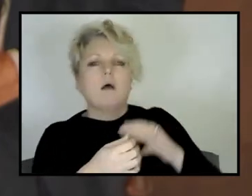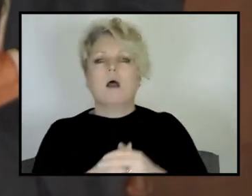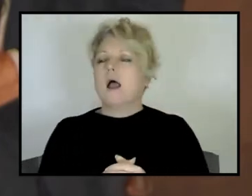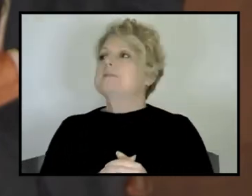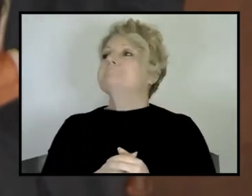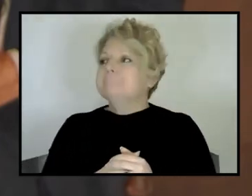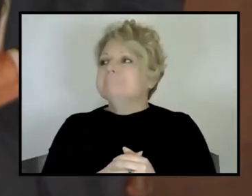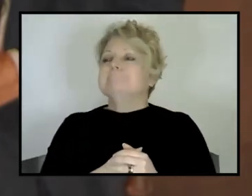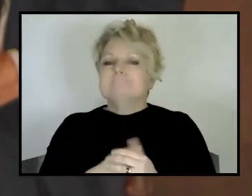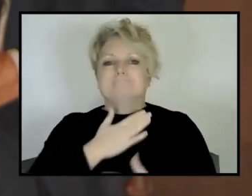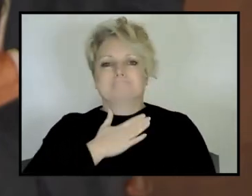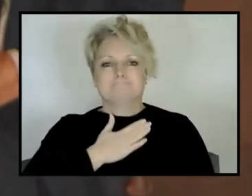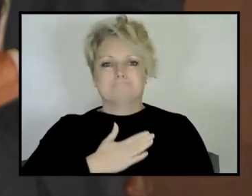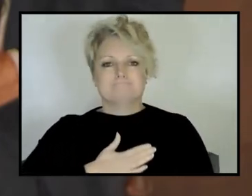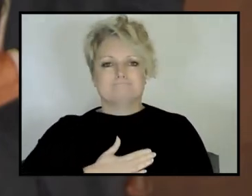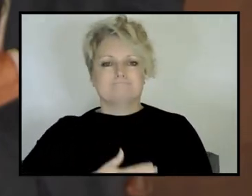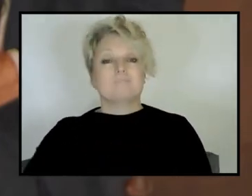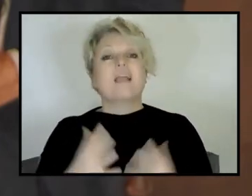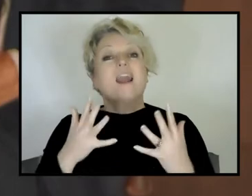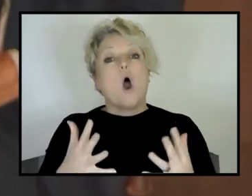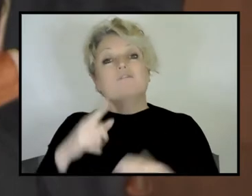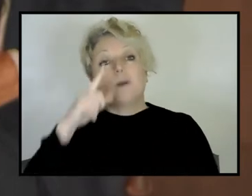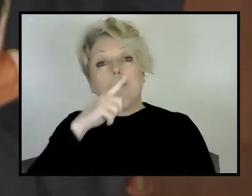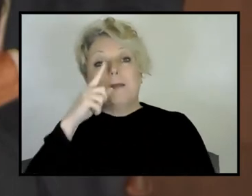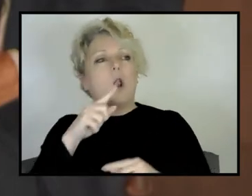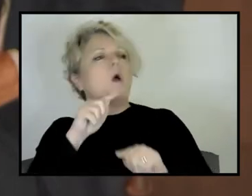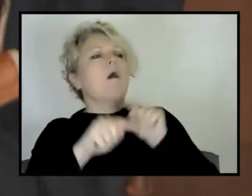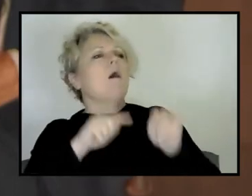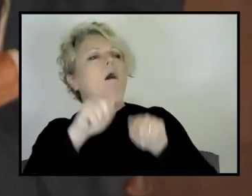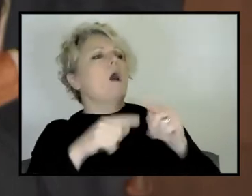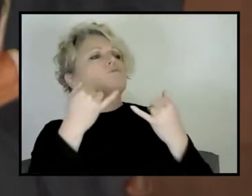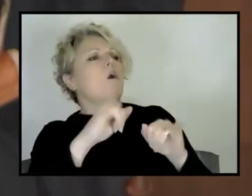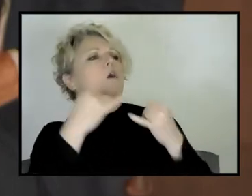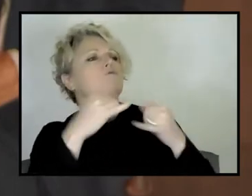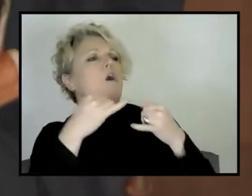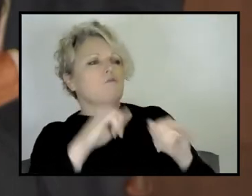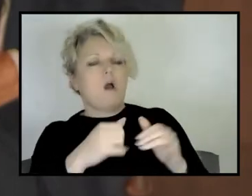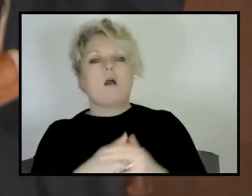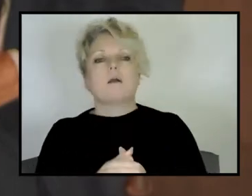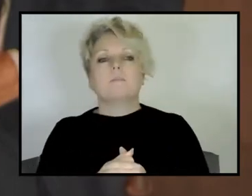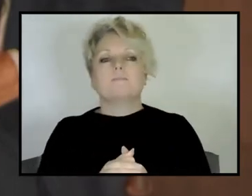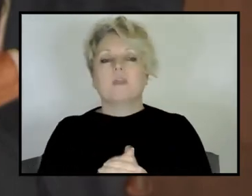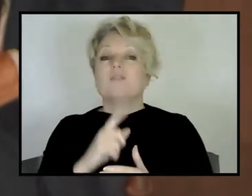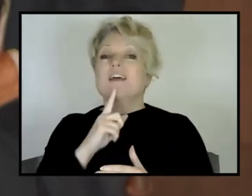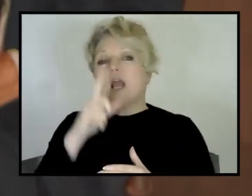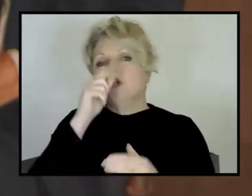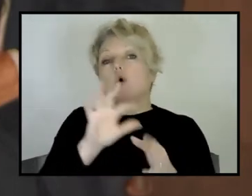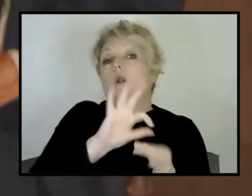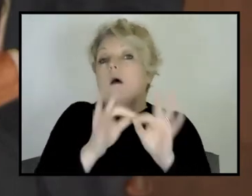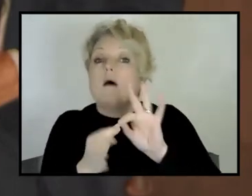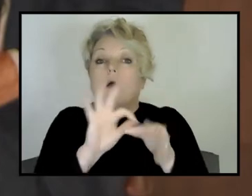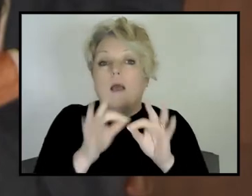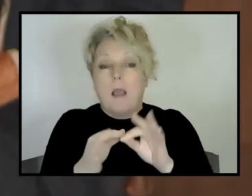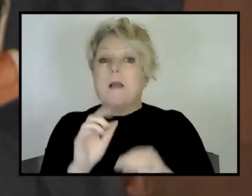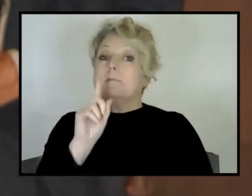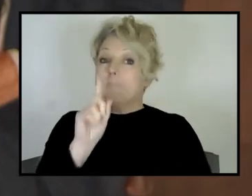and that's, the critic will often go to that argument. They'll go, oh, that one observation is, can be interpreted multiple ways. But when you build up a,